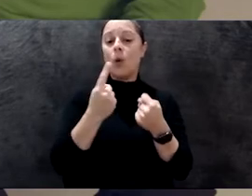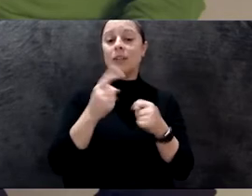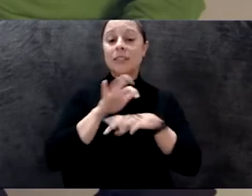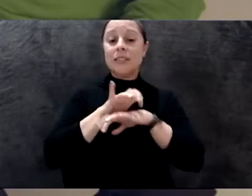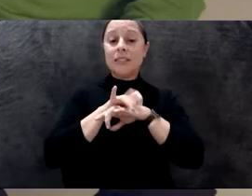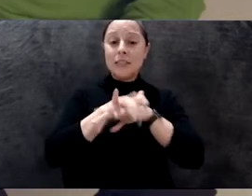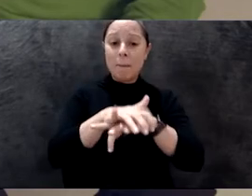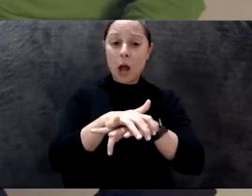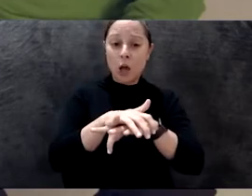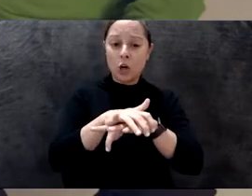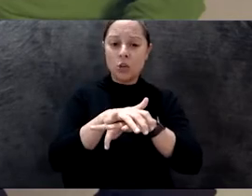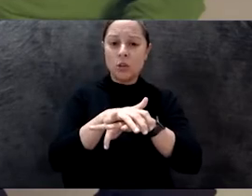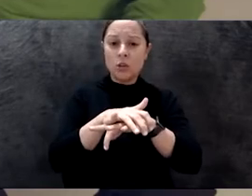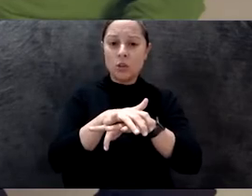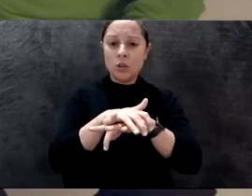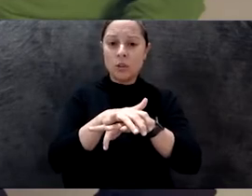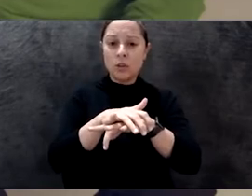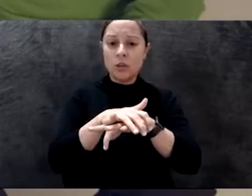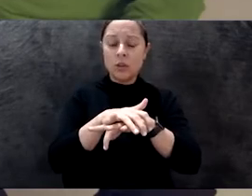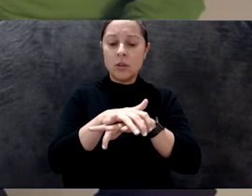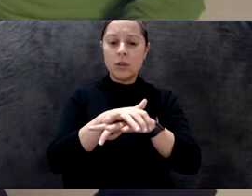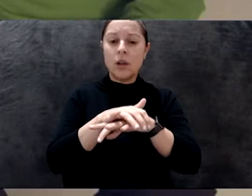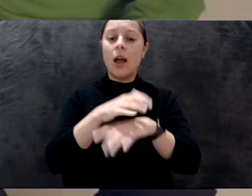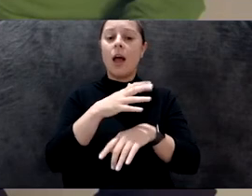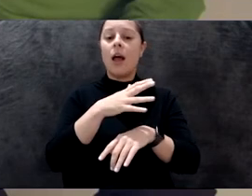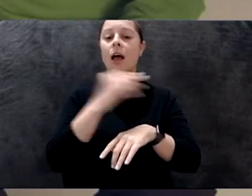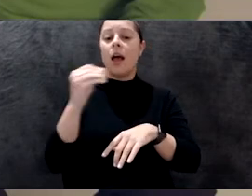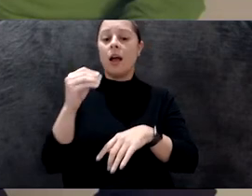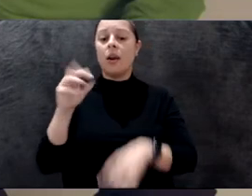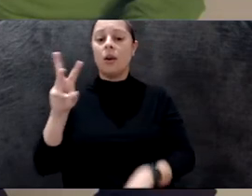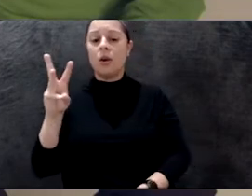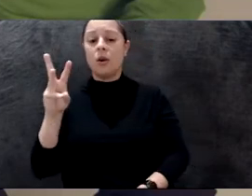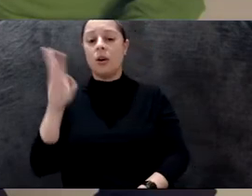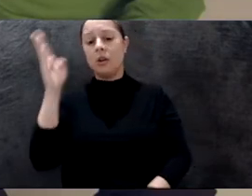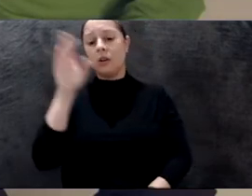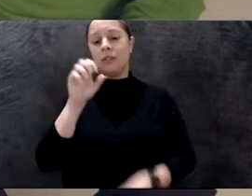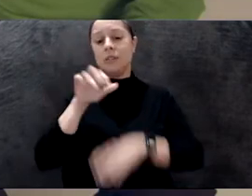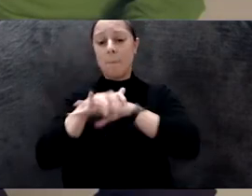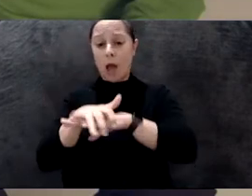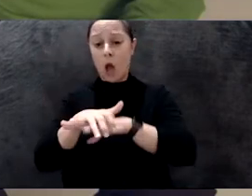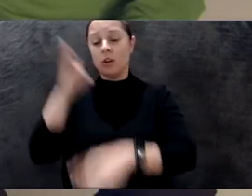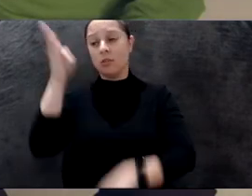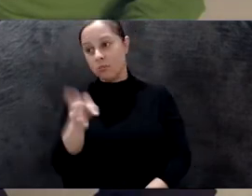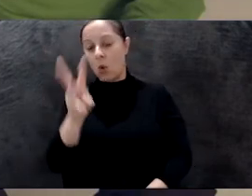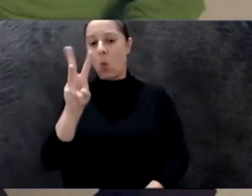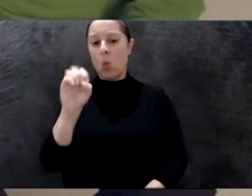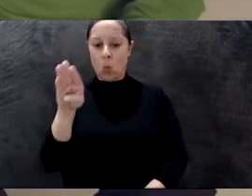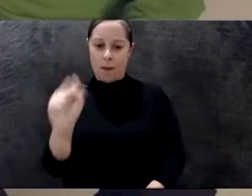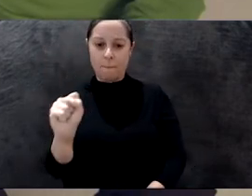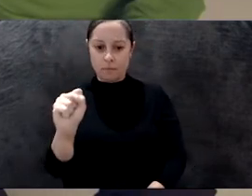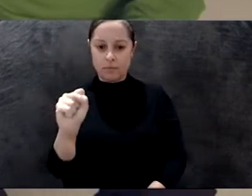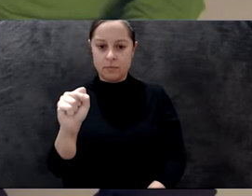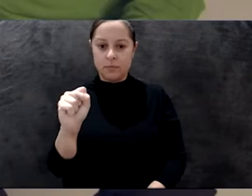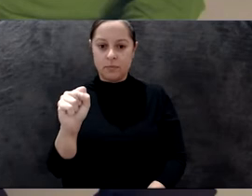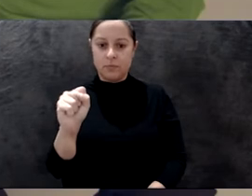Spider, spider, and there were spider webs. And you were like, no, it's, it's slash. It's spider slash webs, which we've all come to